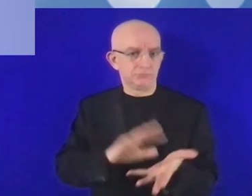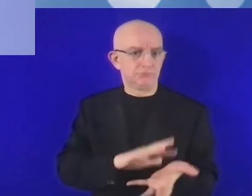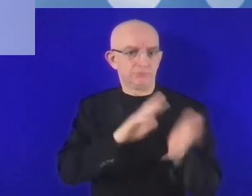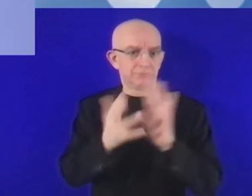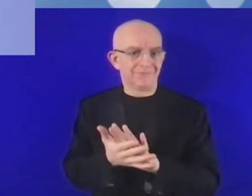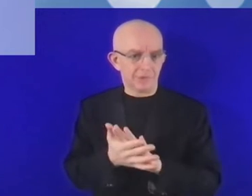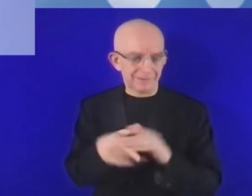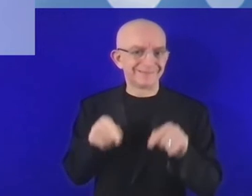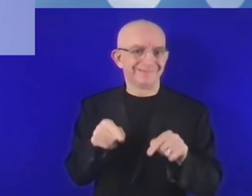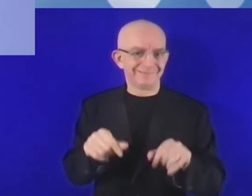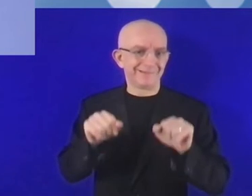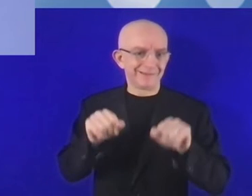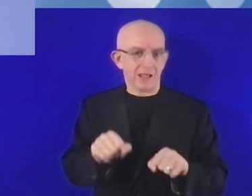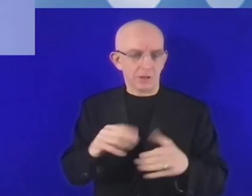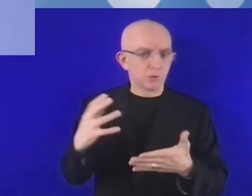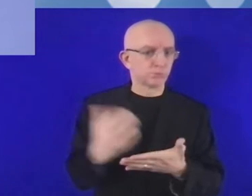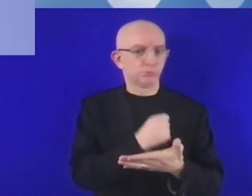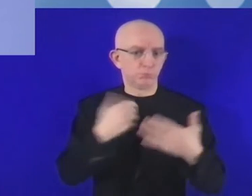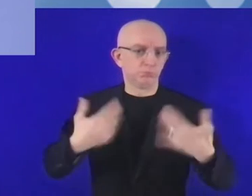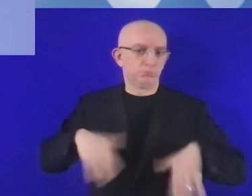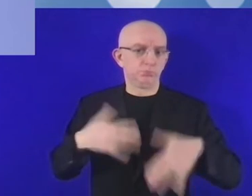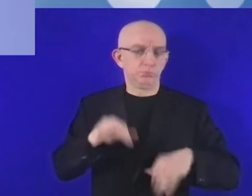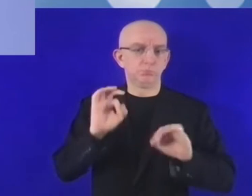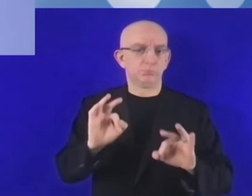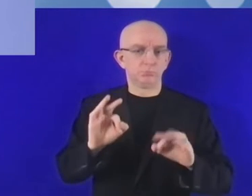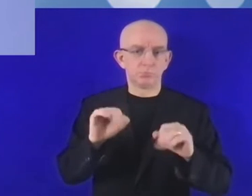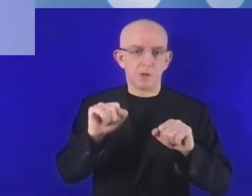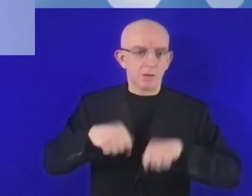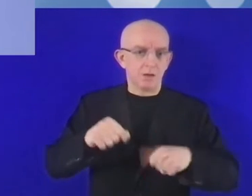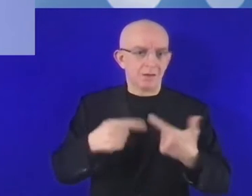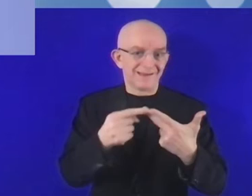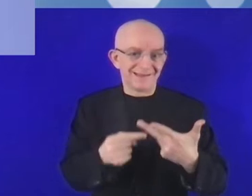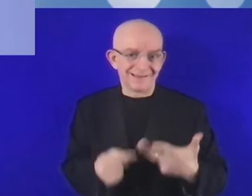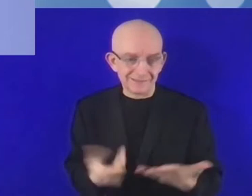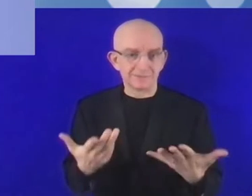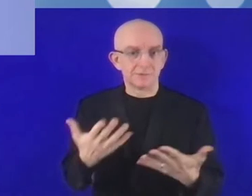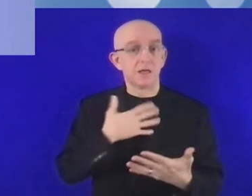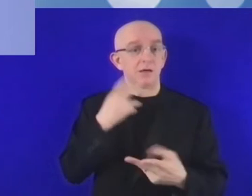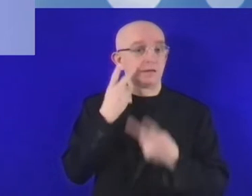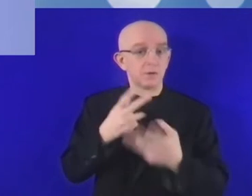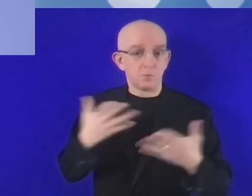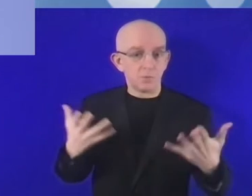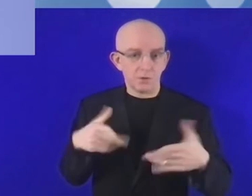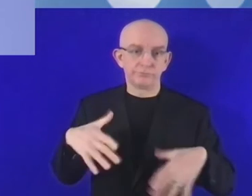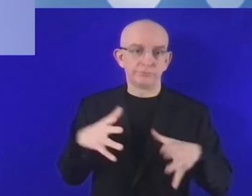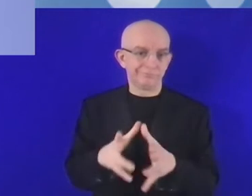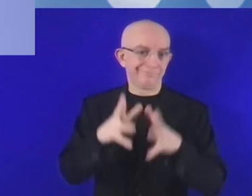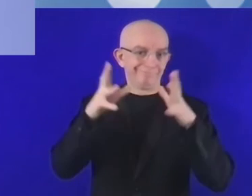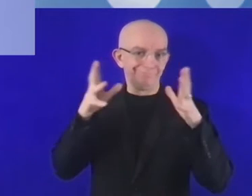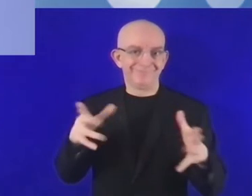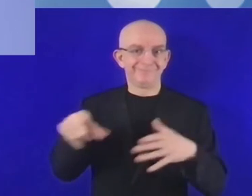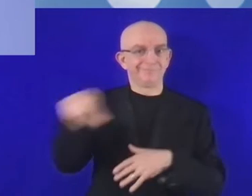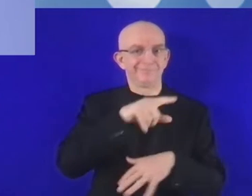Europe and other major economies. And second, the uneven intensity of digitalization across